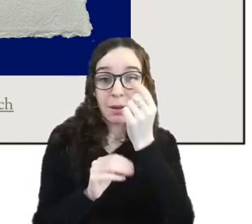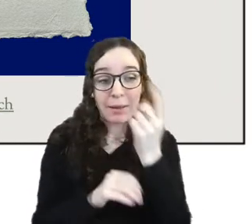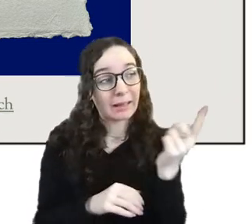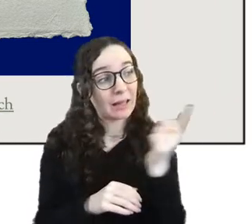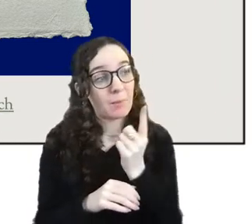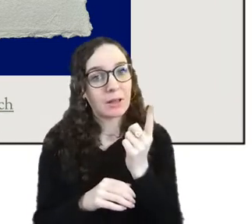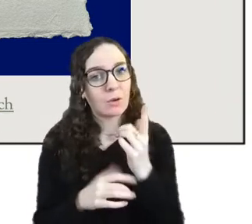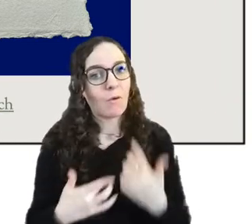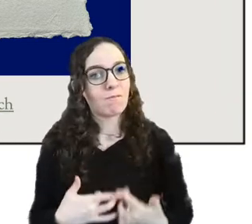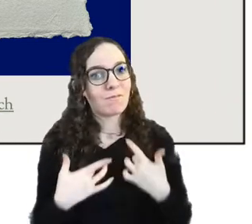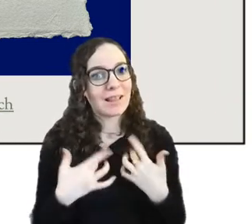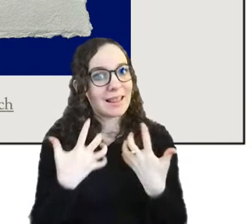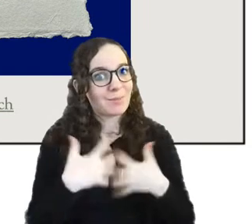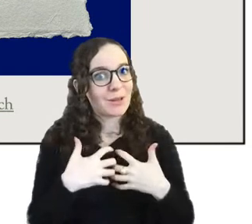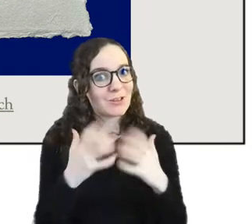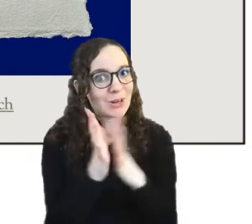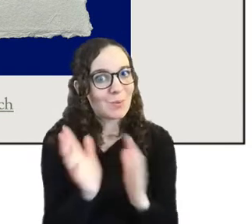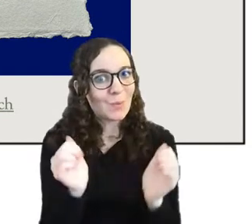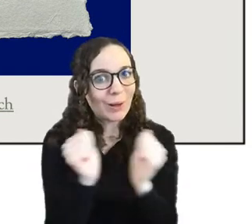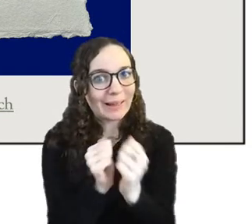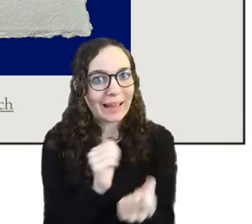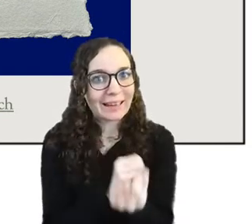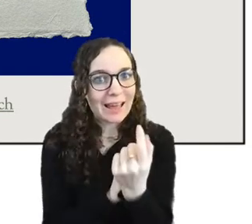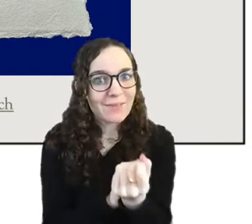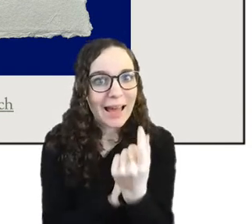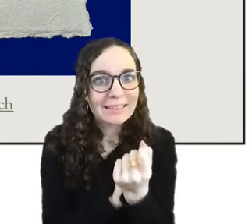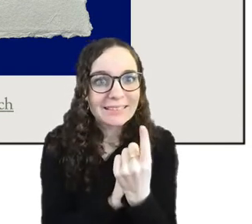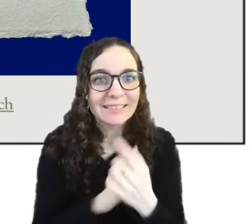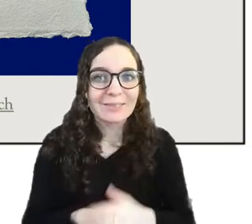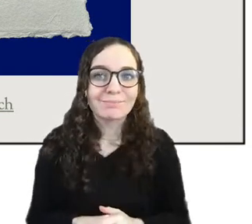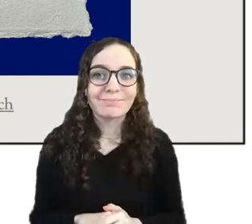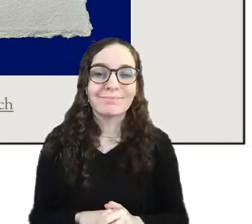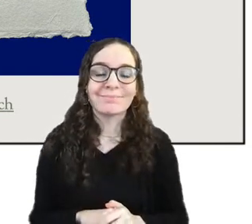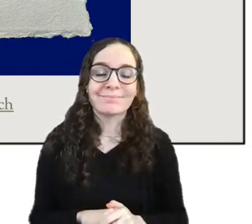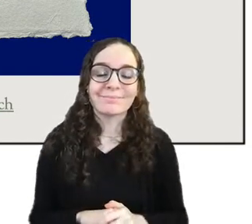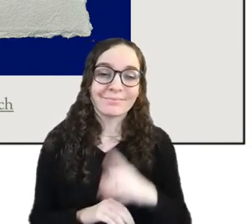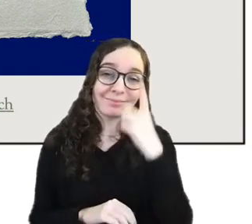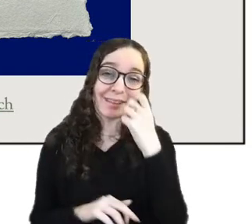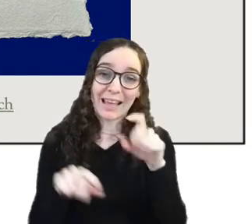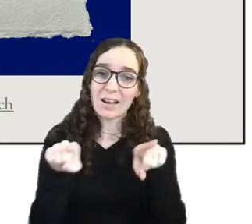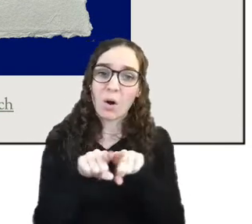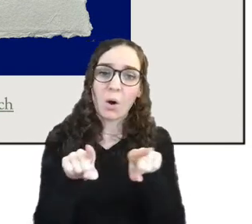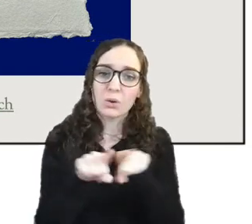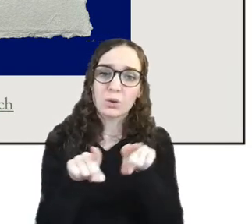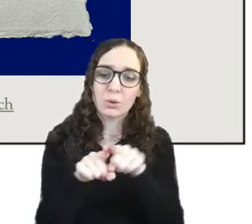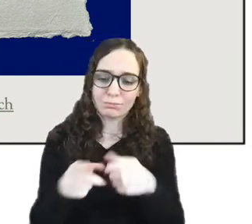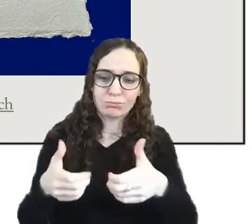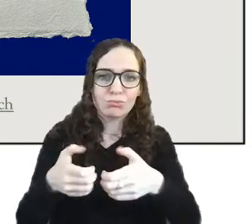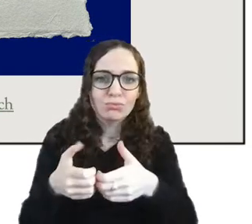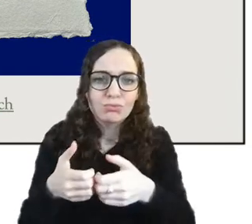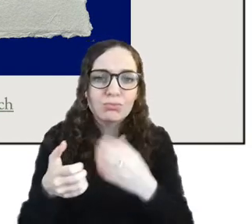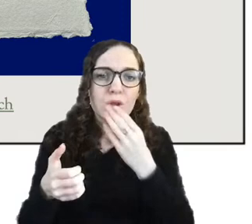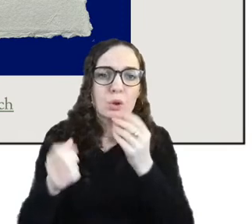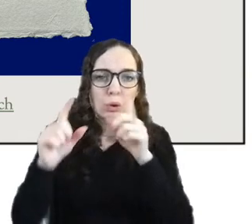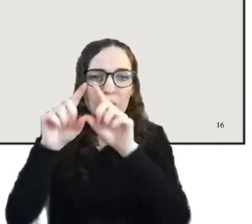tomorrow um a saint anne's house yeah then you can also play with the frame and the mouse so please do come